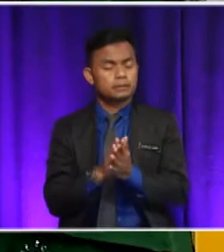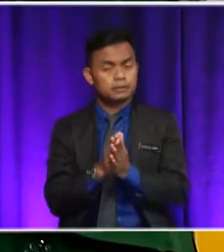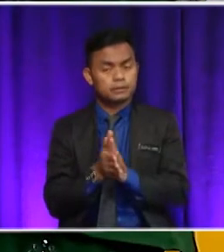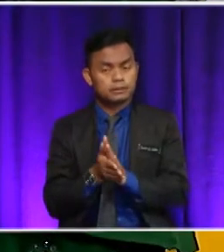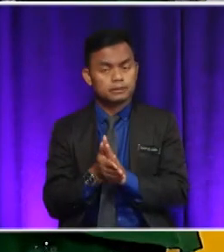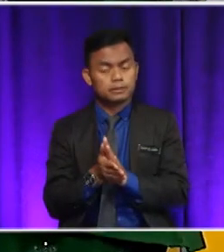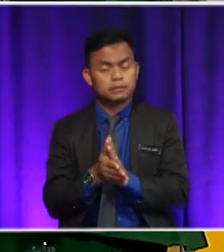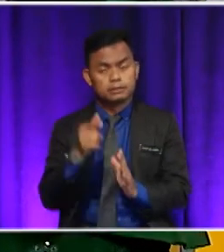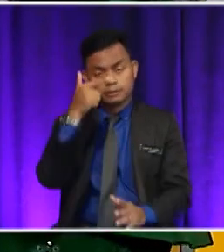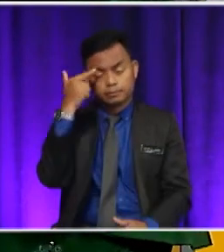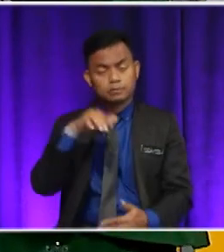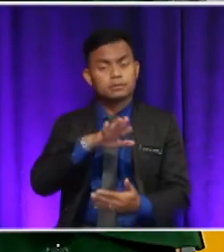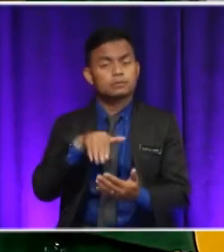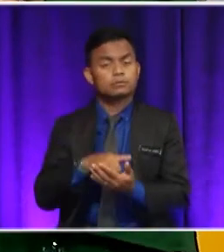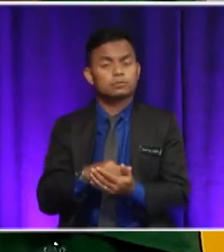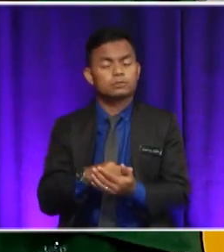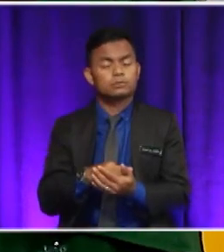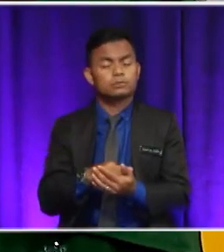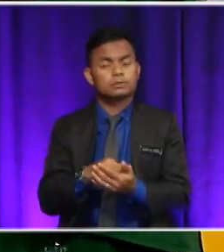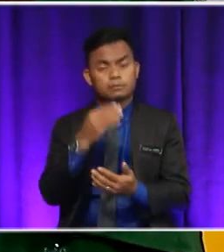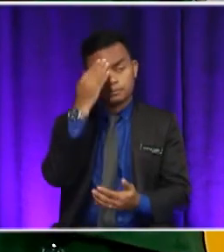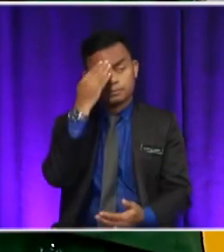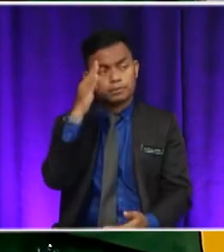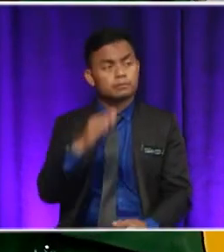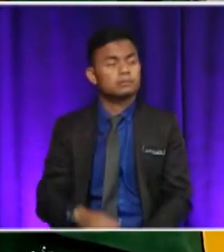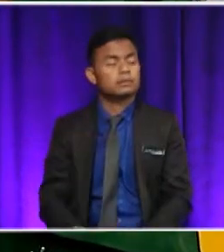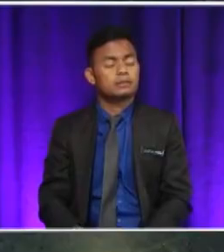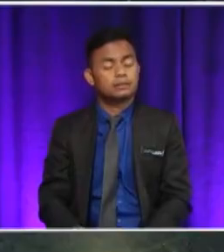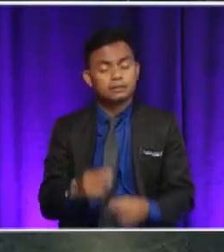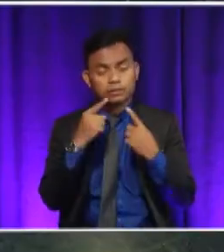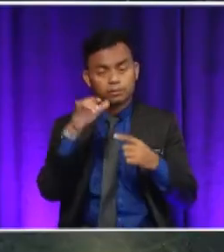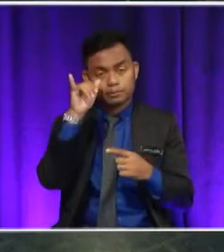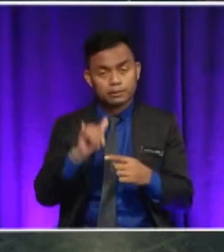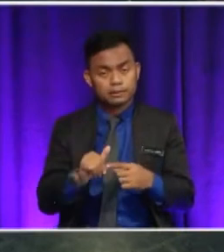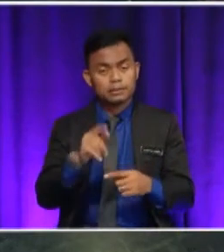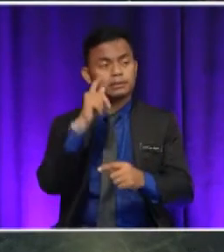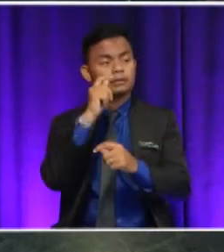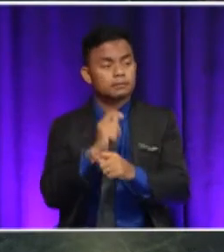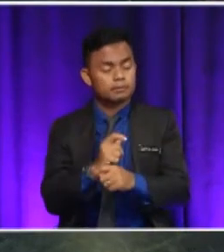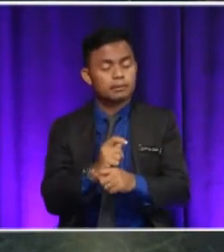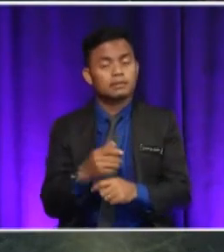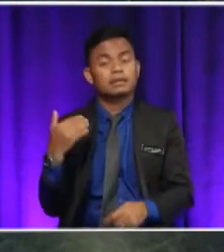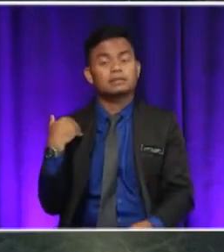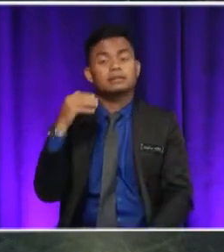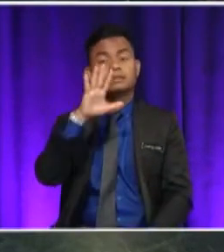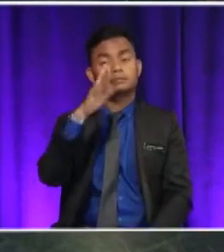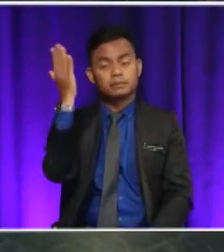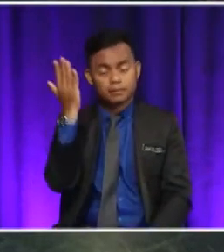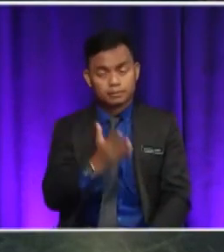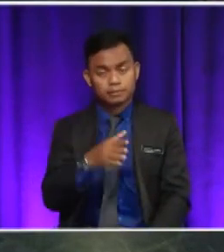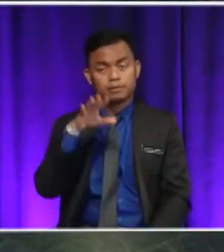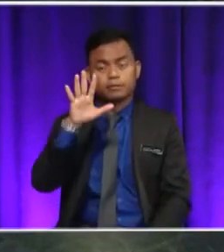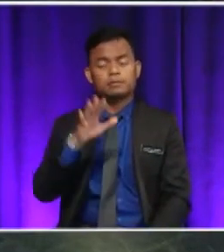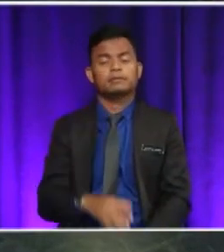excellent job, I would give it a 5 over 5. Oh wow, well done. 5 over 5 to our pupils online right here.